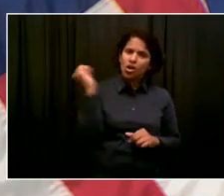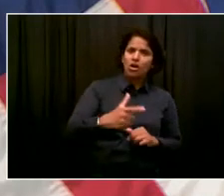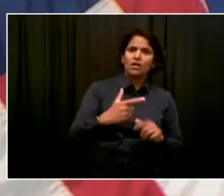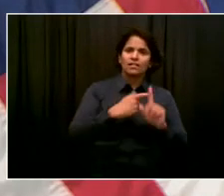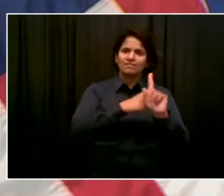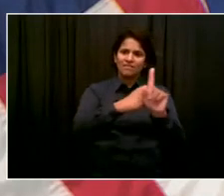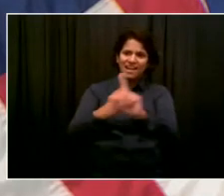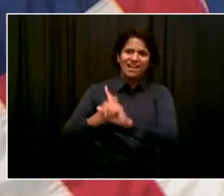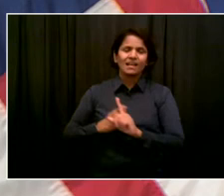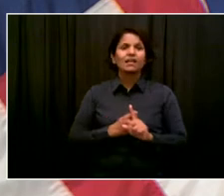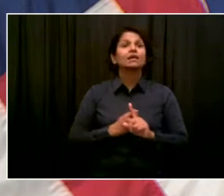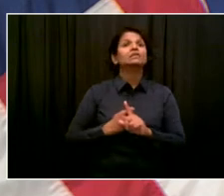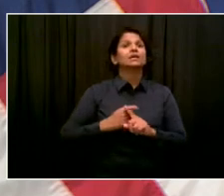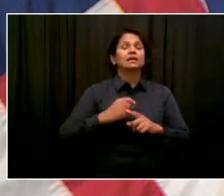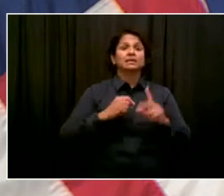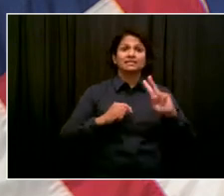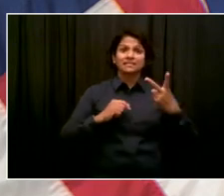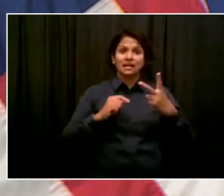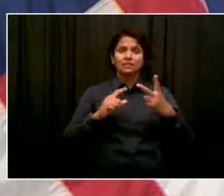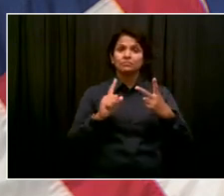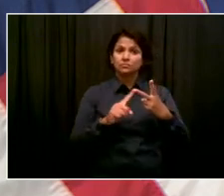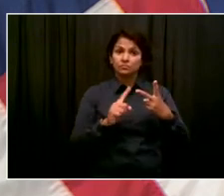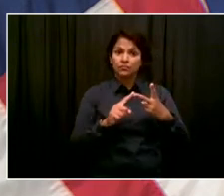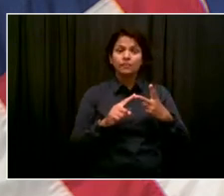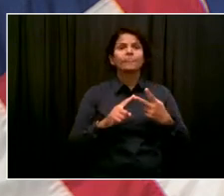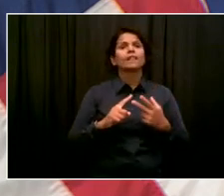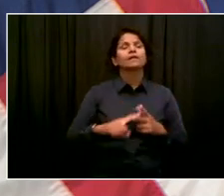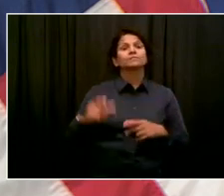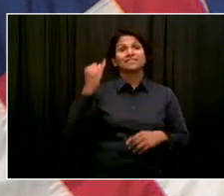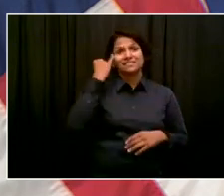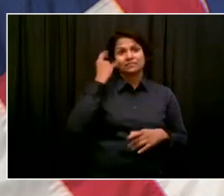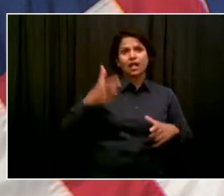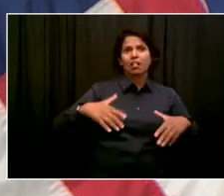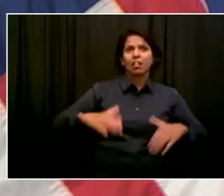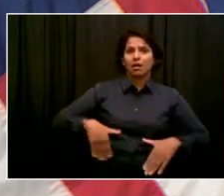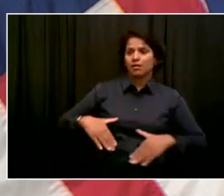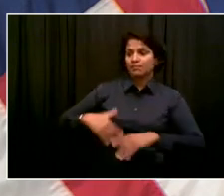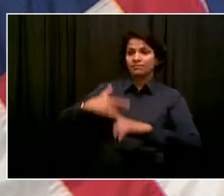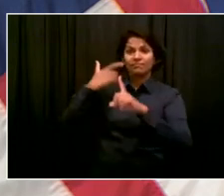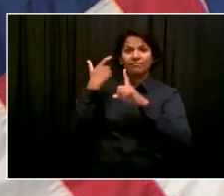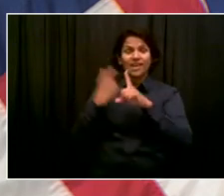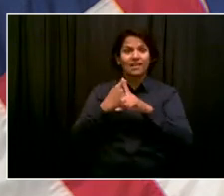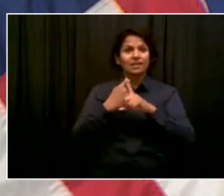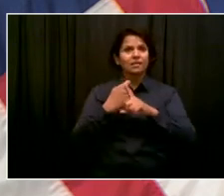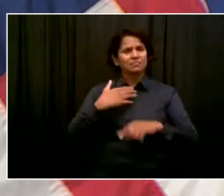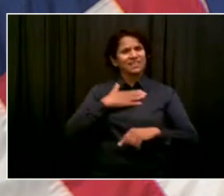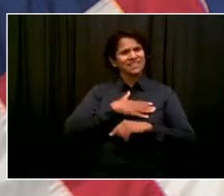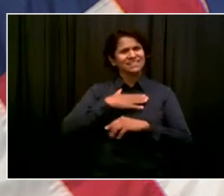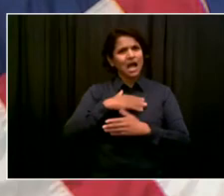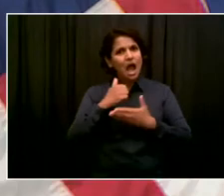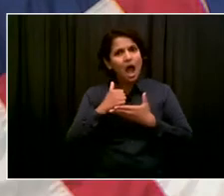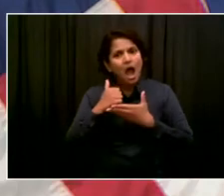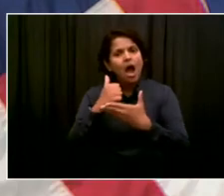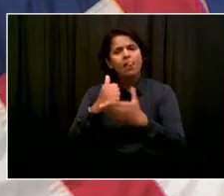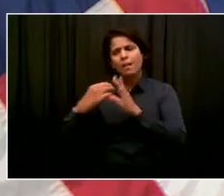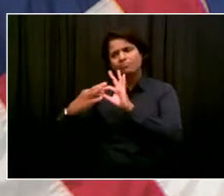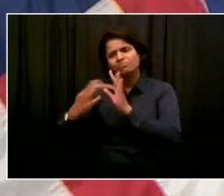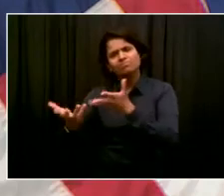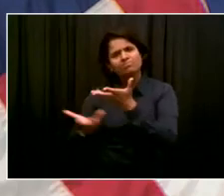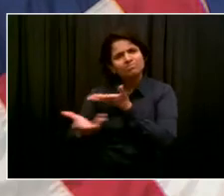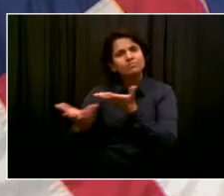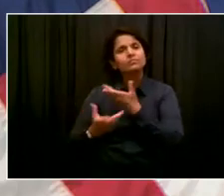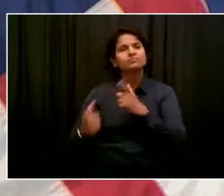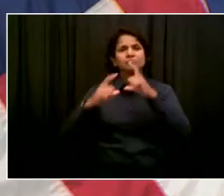unvaccinated people to take the precautions that we know help interrupt the spread of the virus. Masking, yes, but also